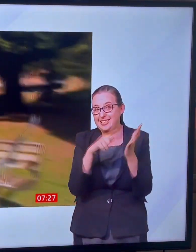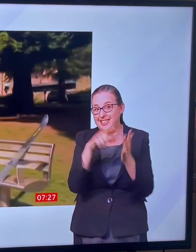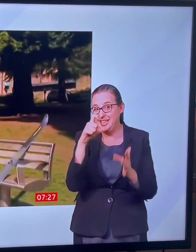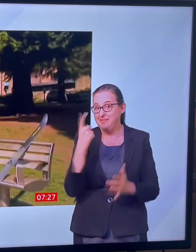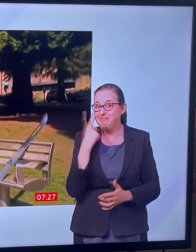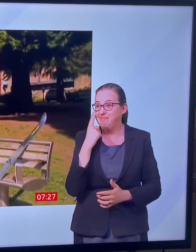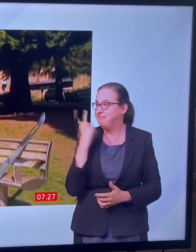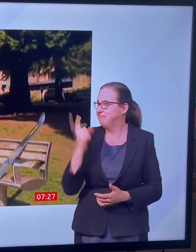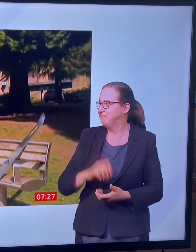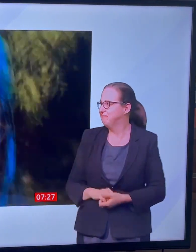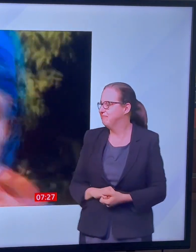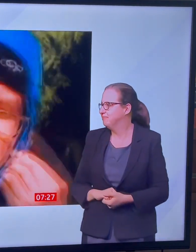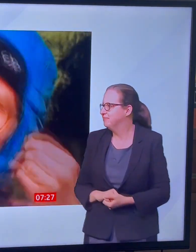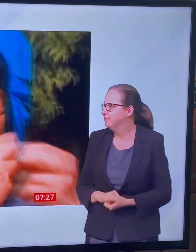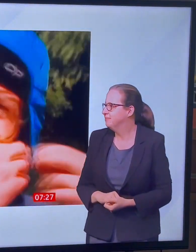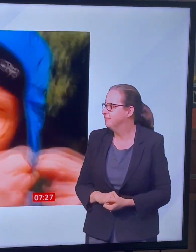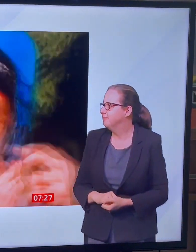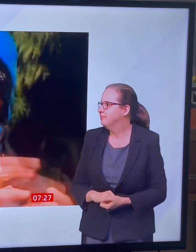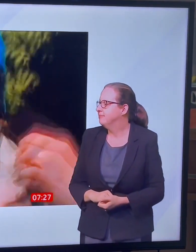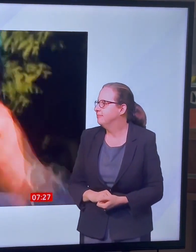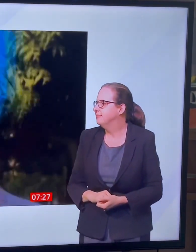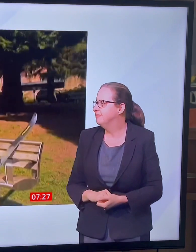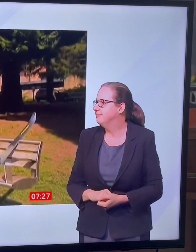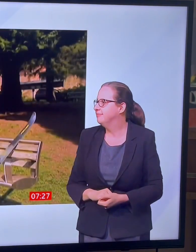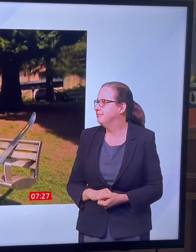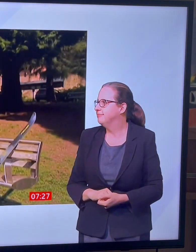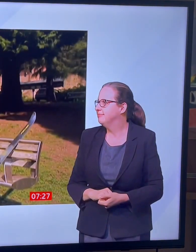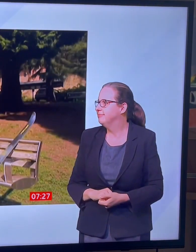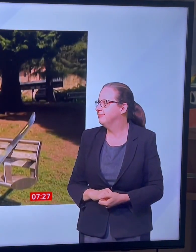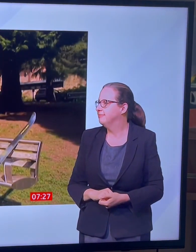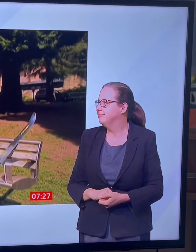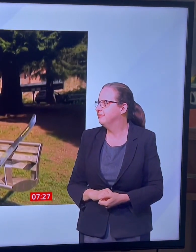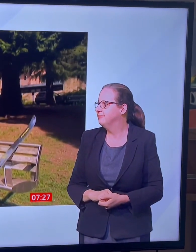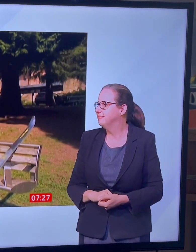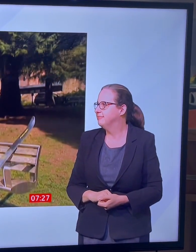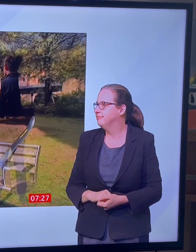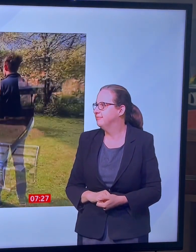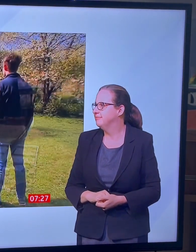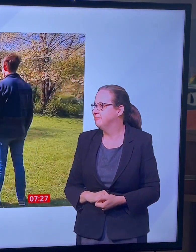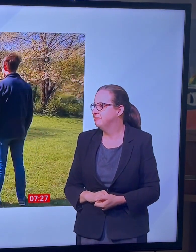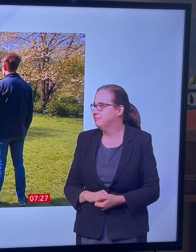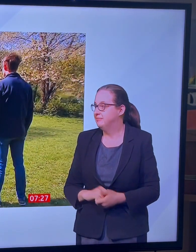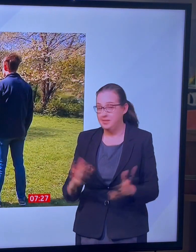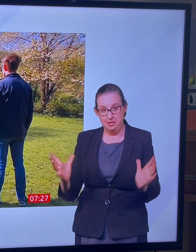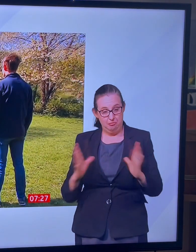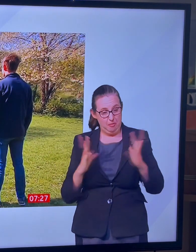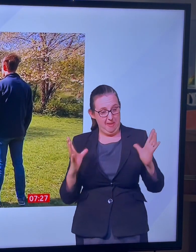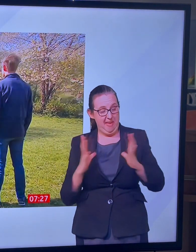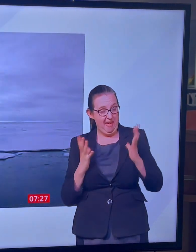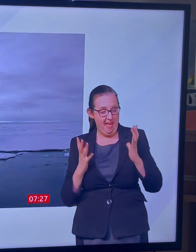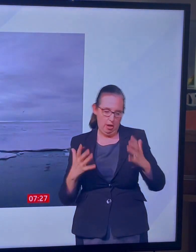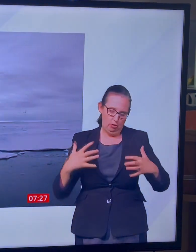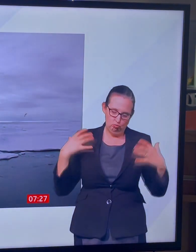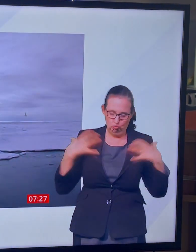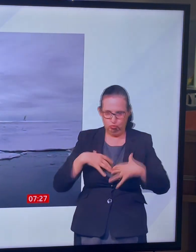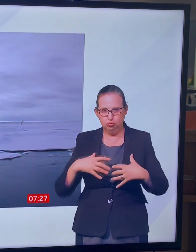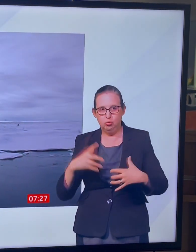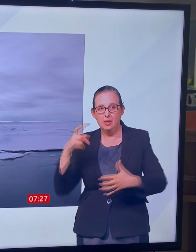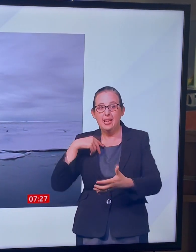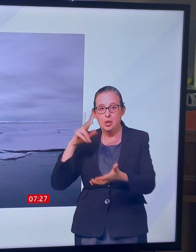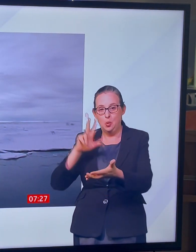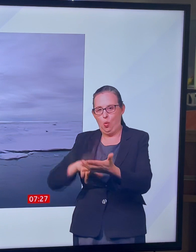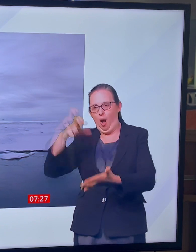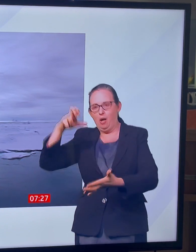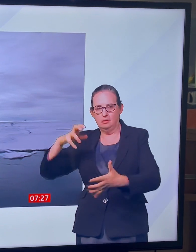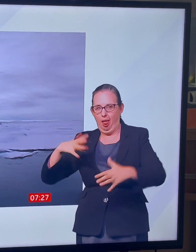adventure. Soon, 20-year-old Matt Bell will be swapping this, Newcastle Park, for ice